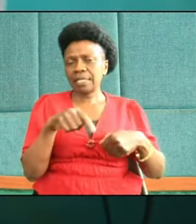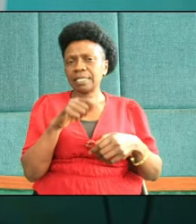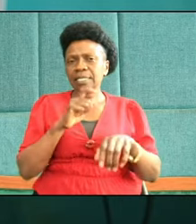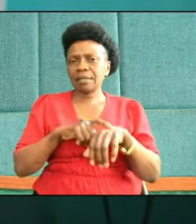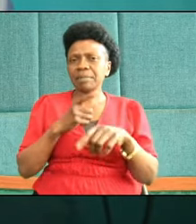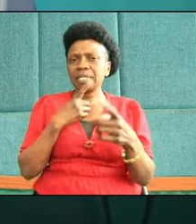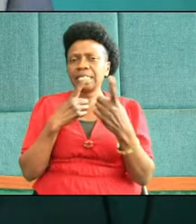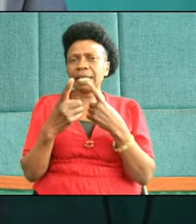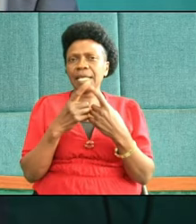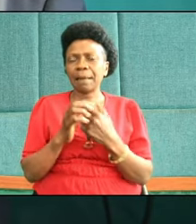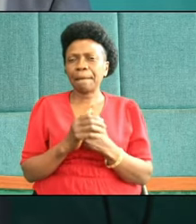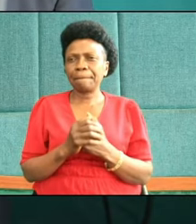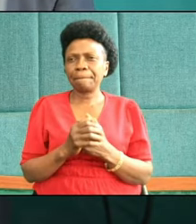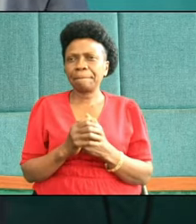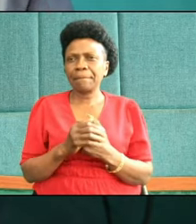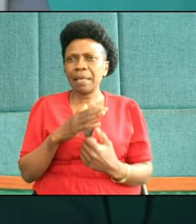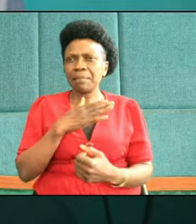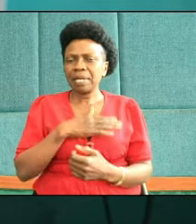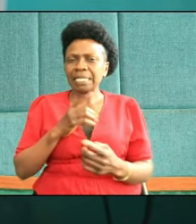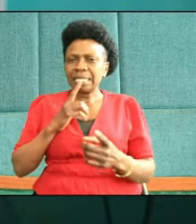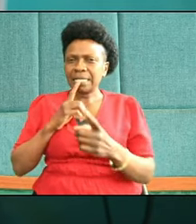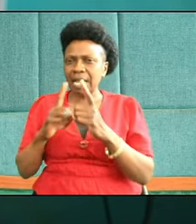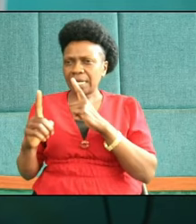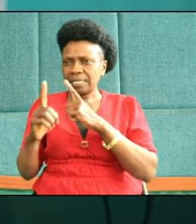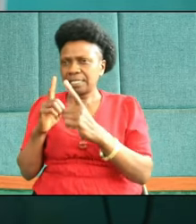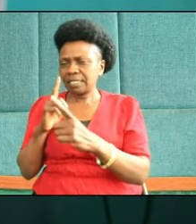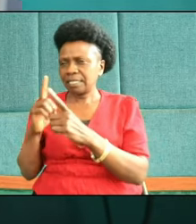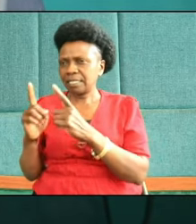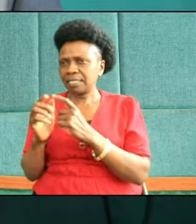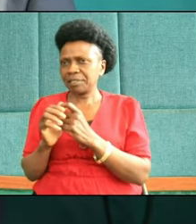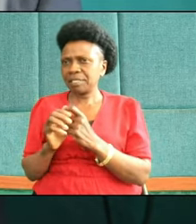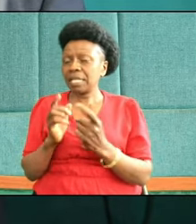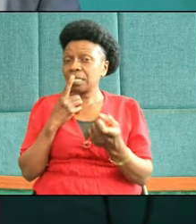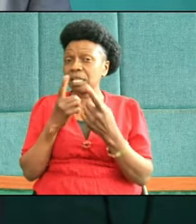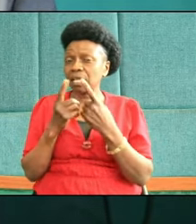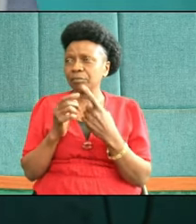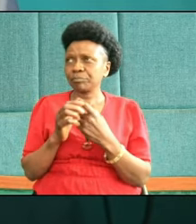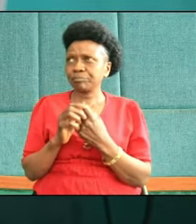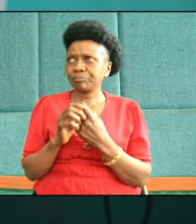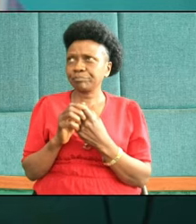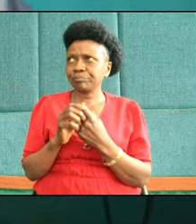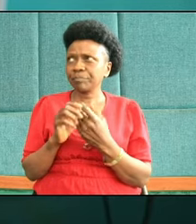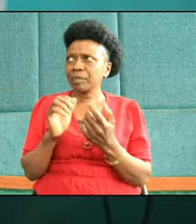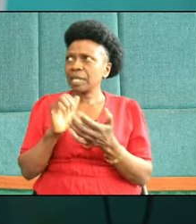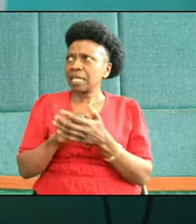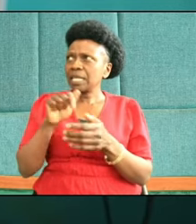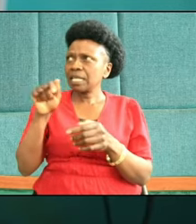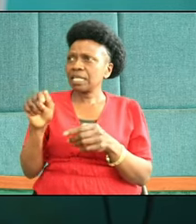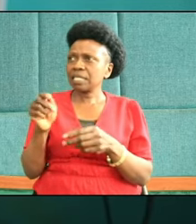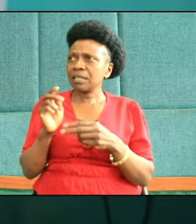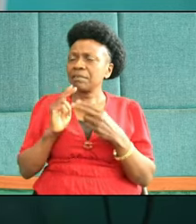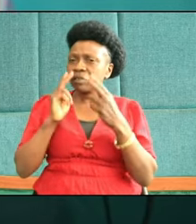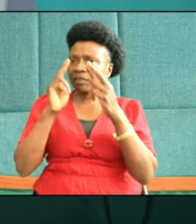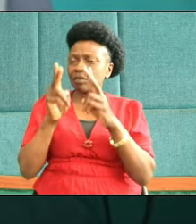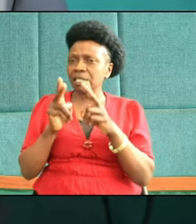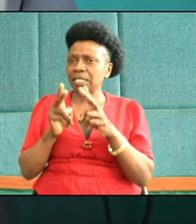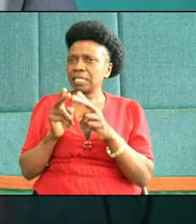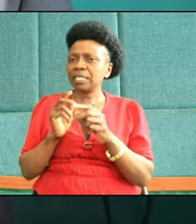saying, please run. He said, he said, he said that in this missionary journey,